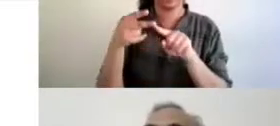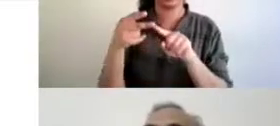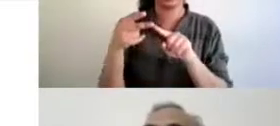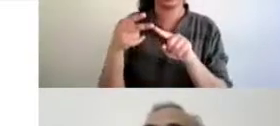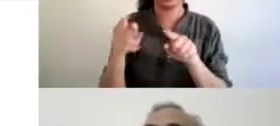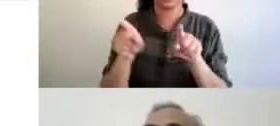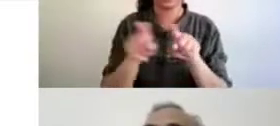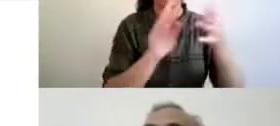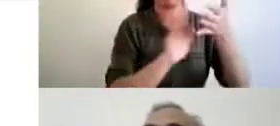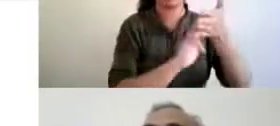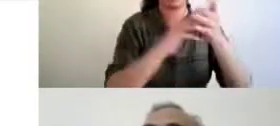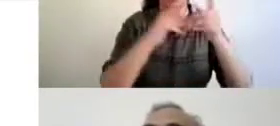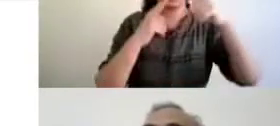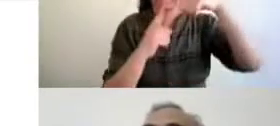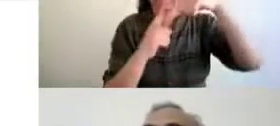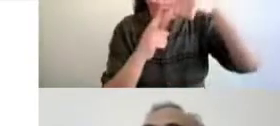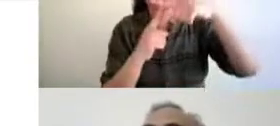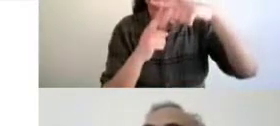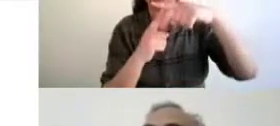marrakesh treaty